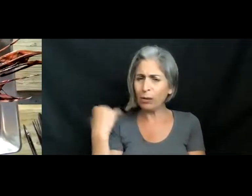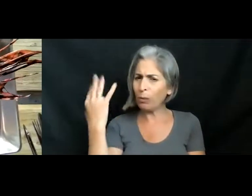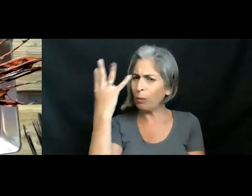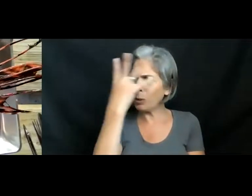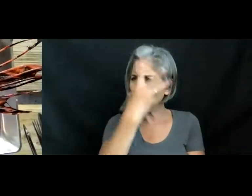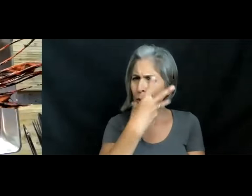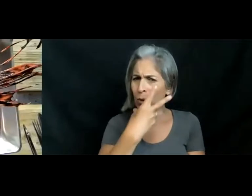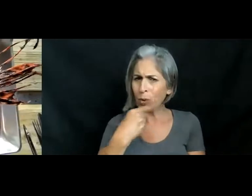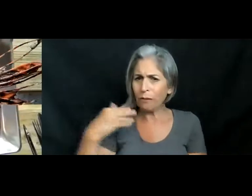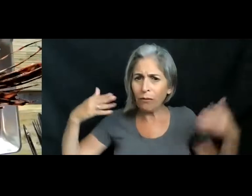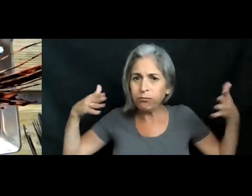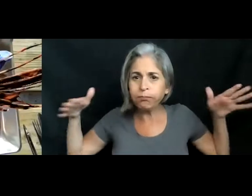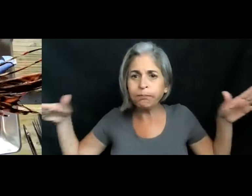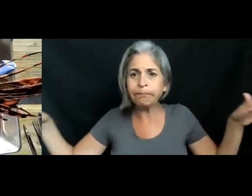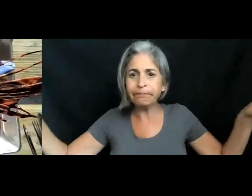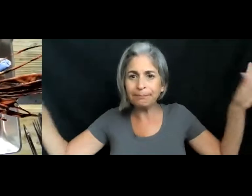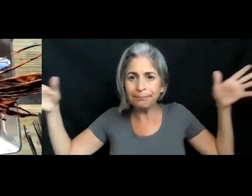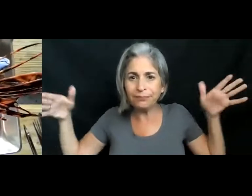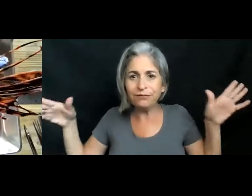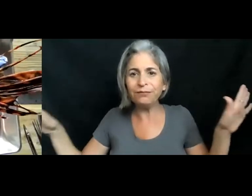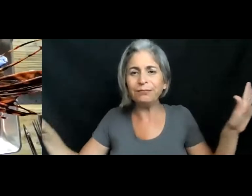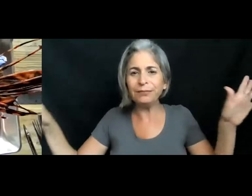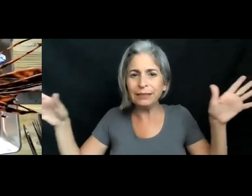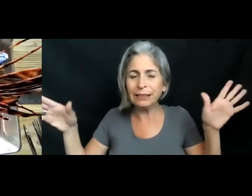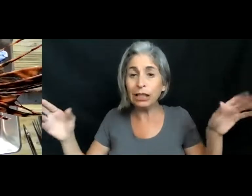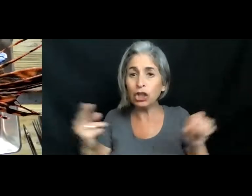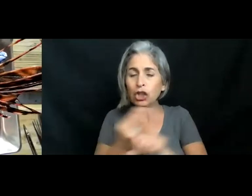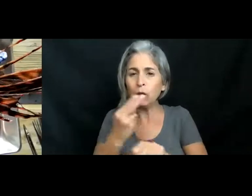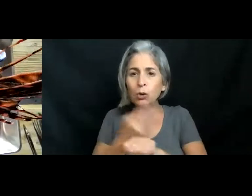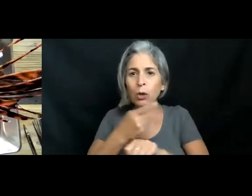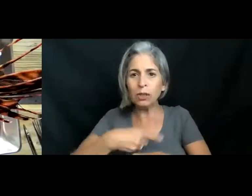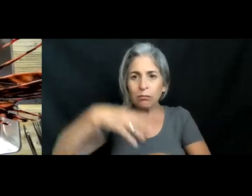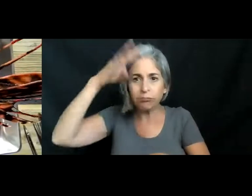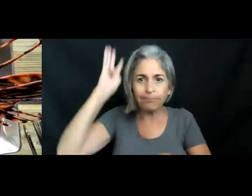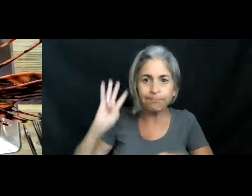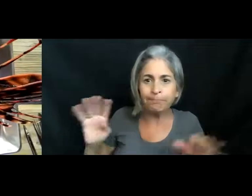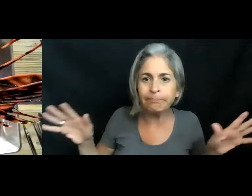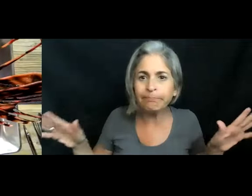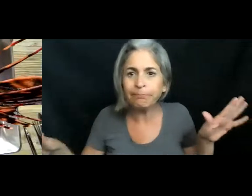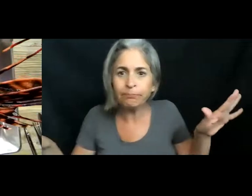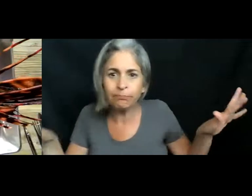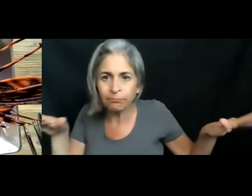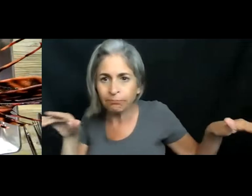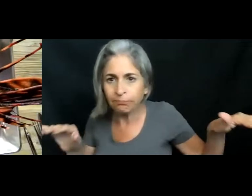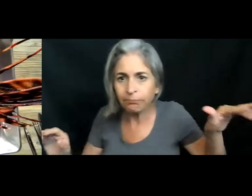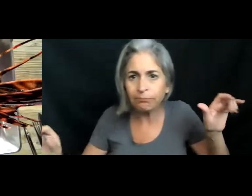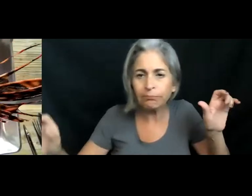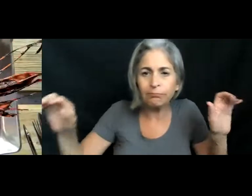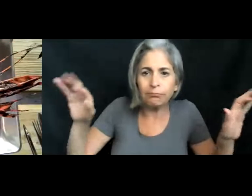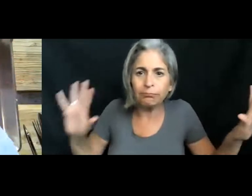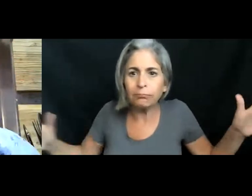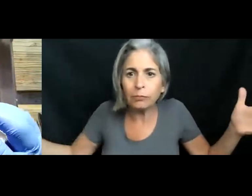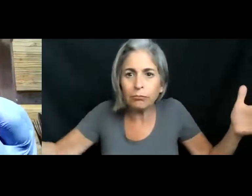pectoral fins, where he uses them as a lion's mane to herd his prey towards his mouth.